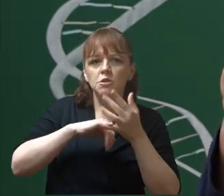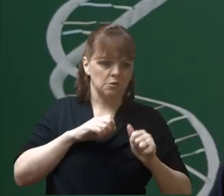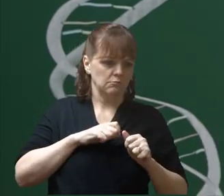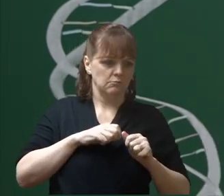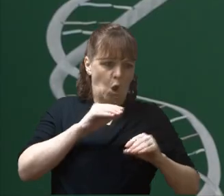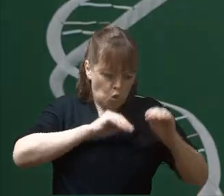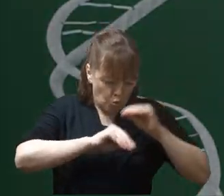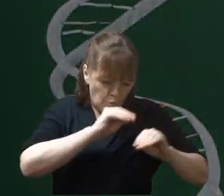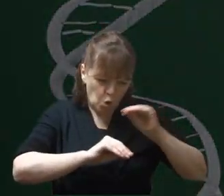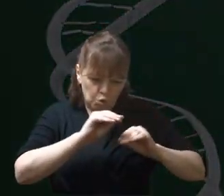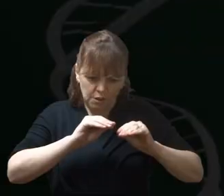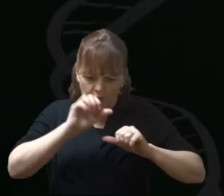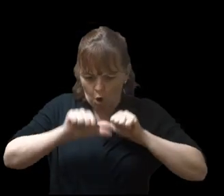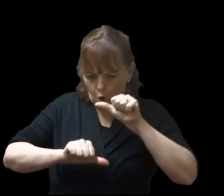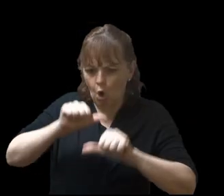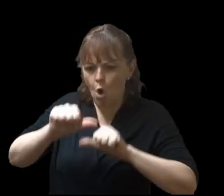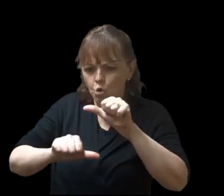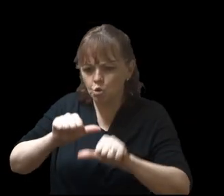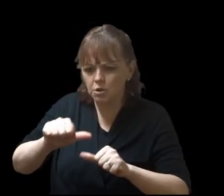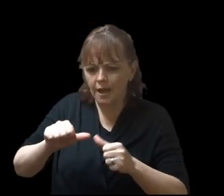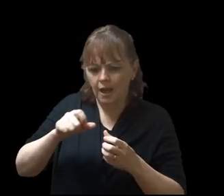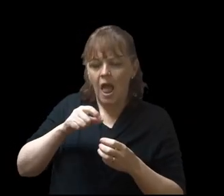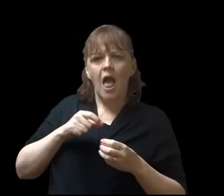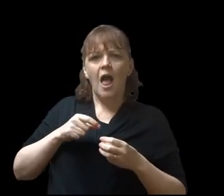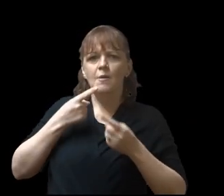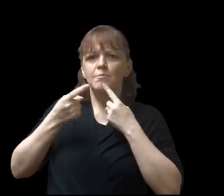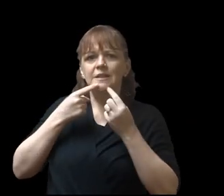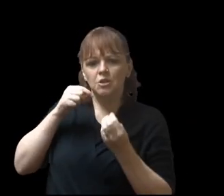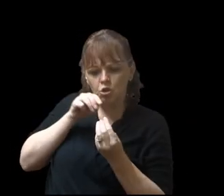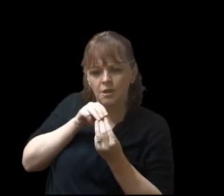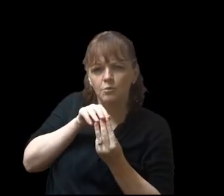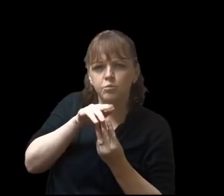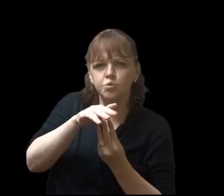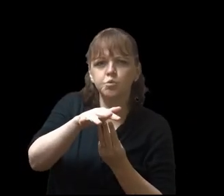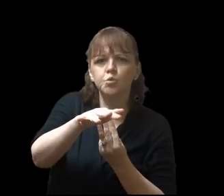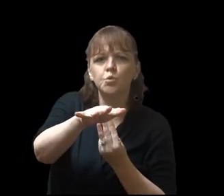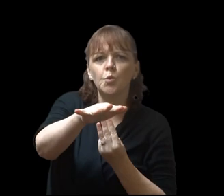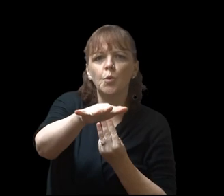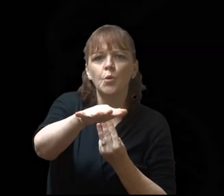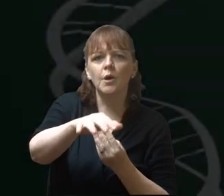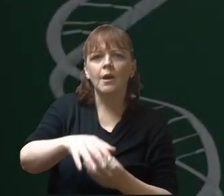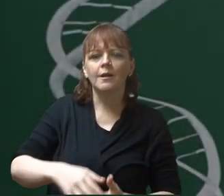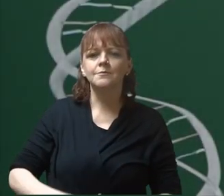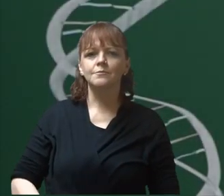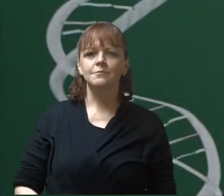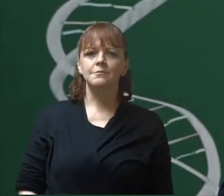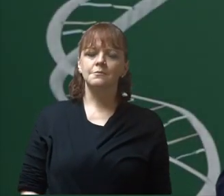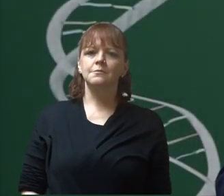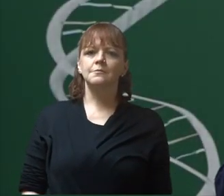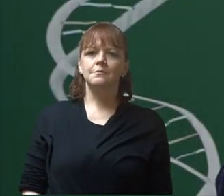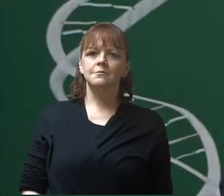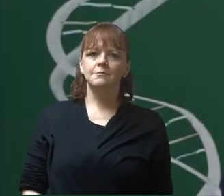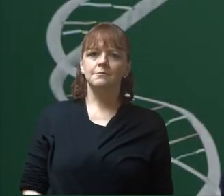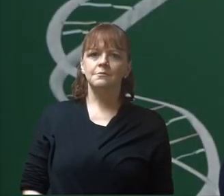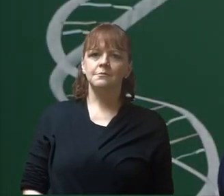coding, messaging, a beautiful